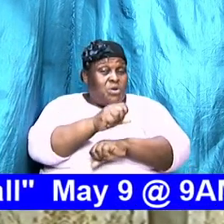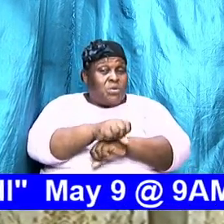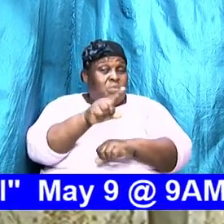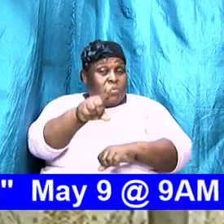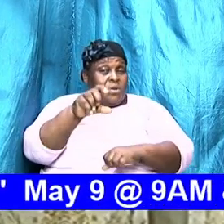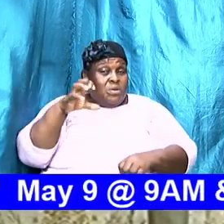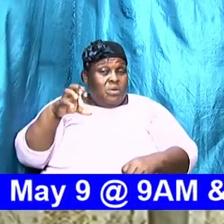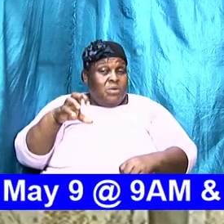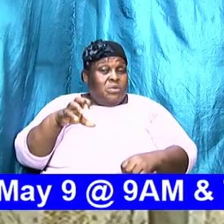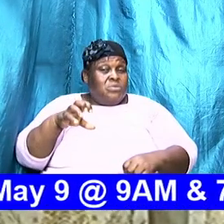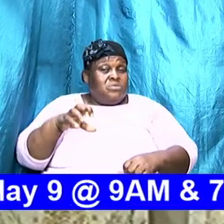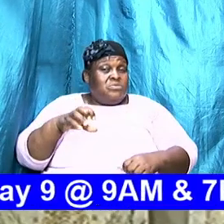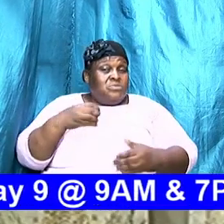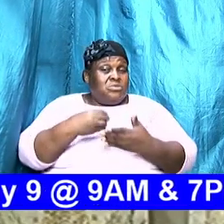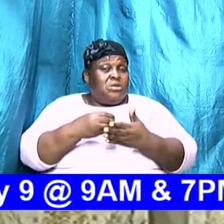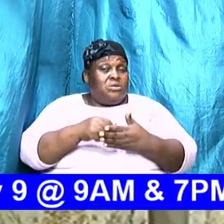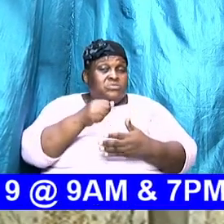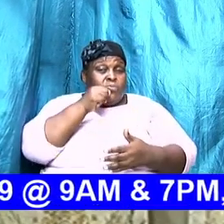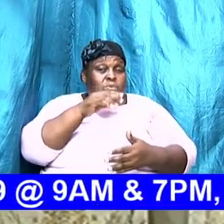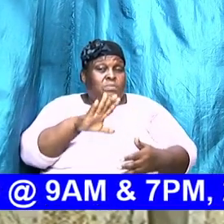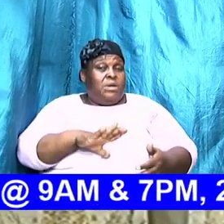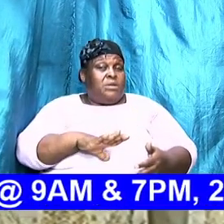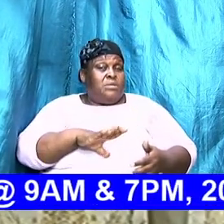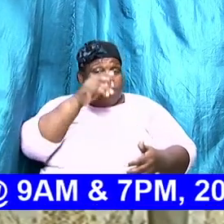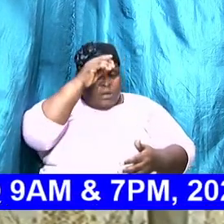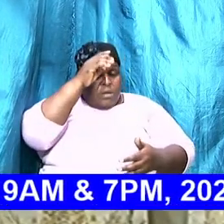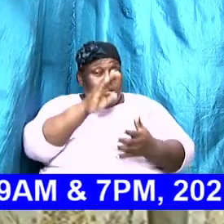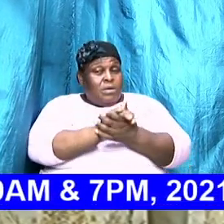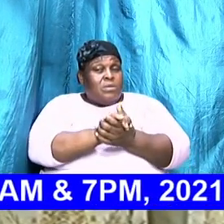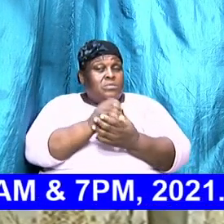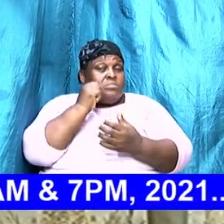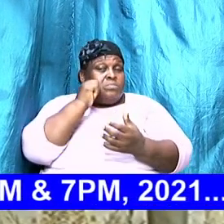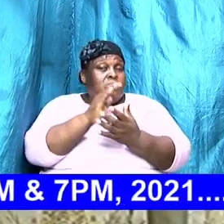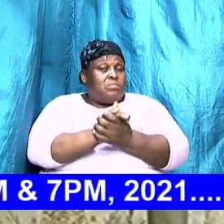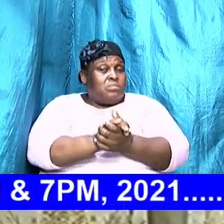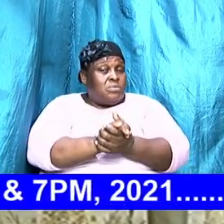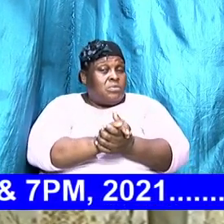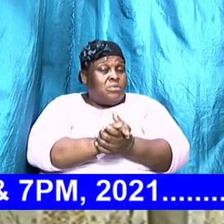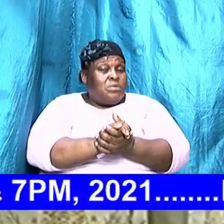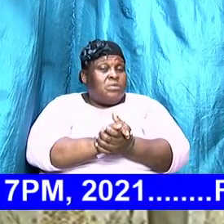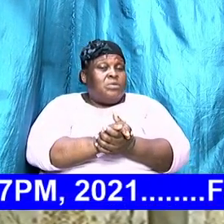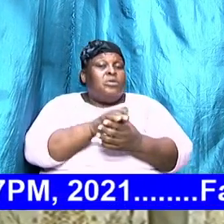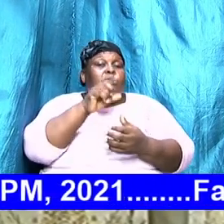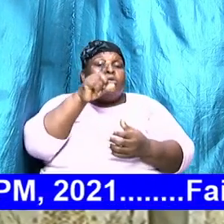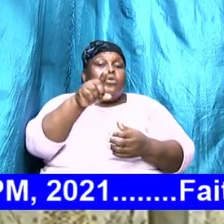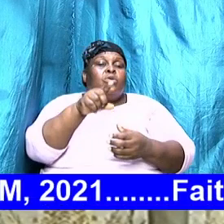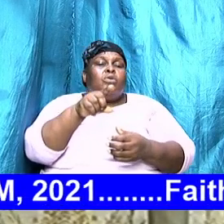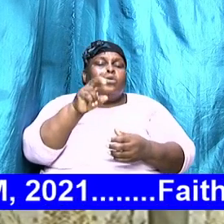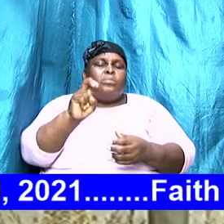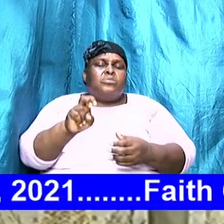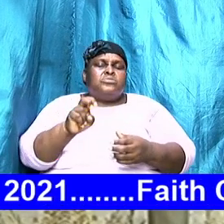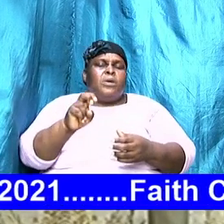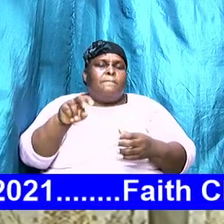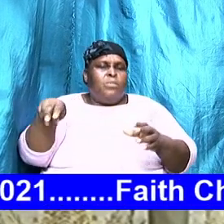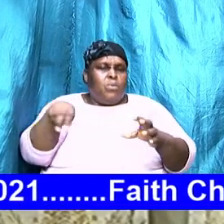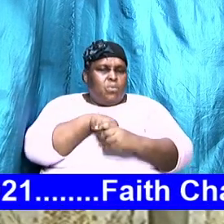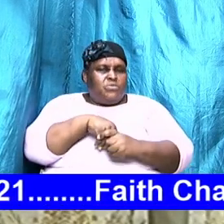dollars women husband wife you must both know it